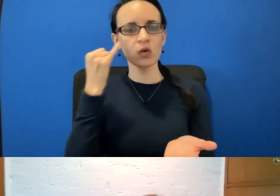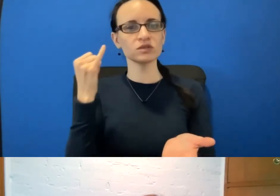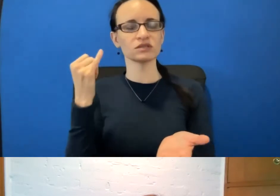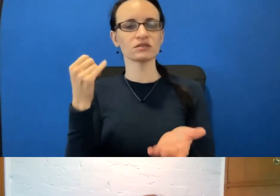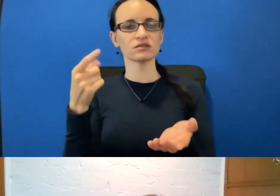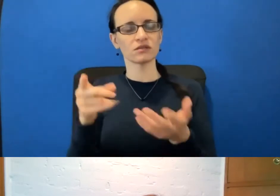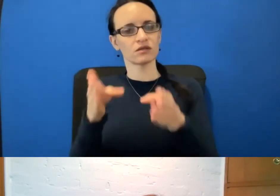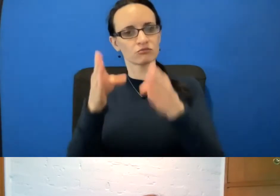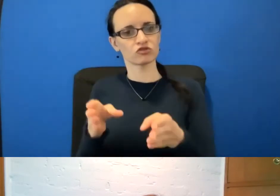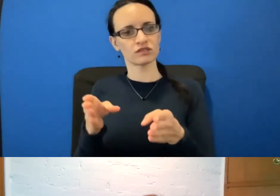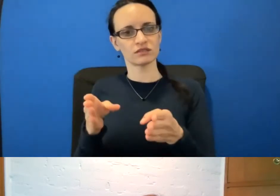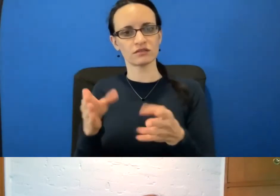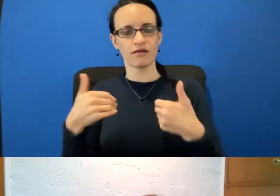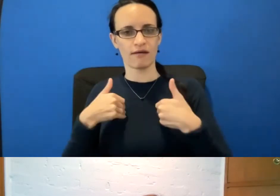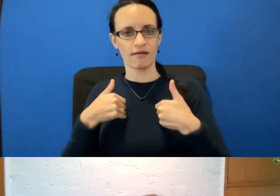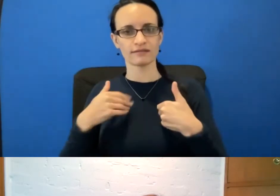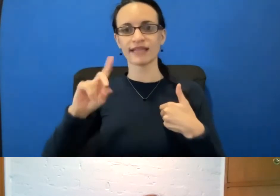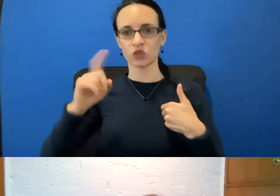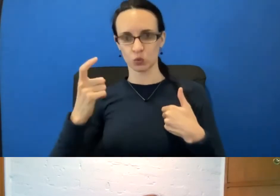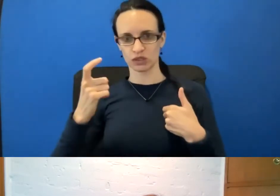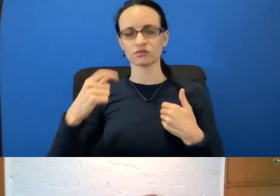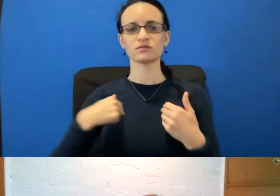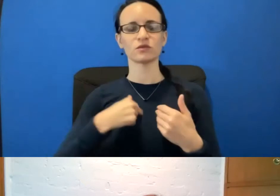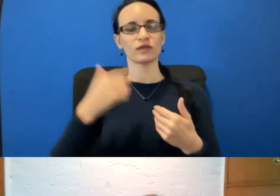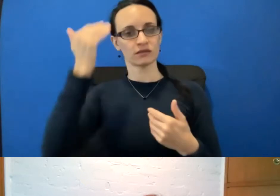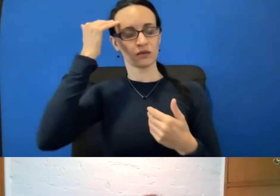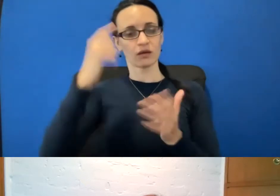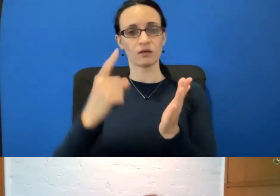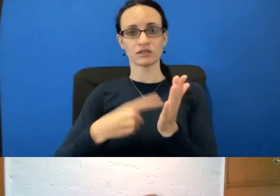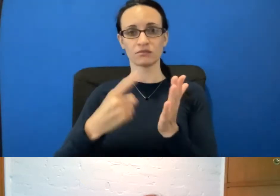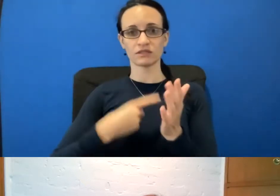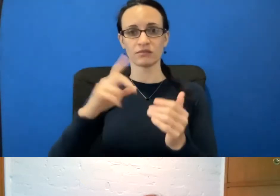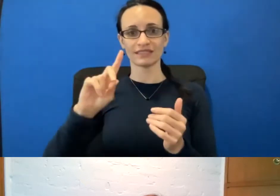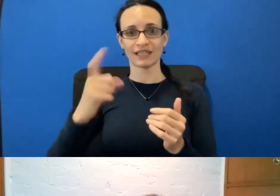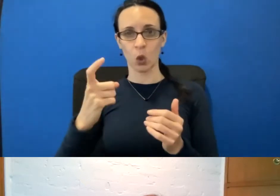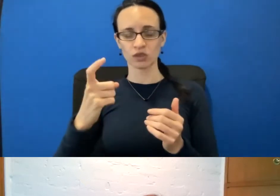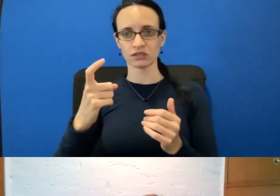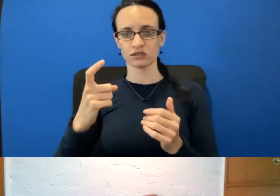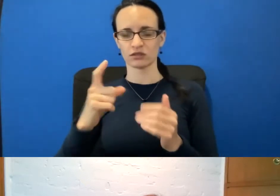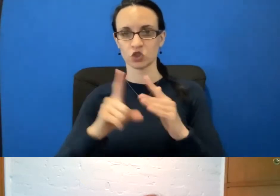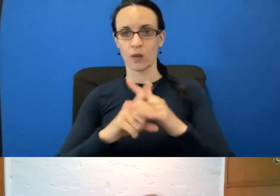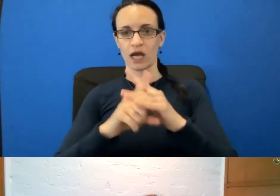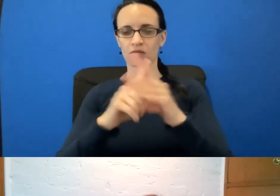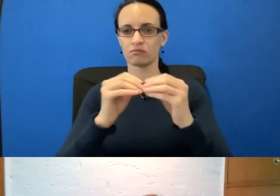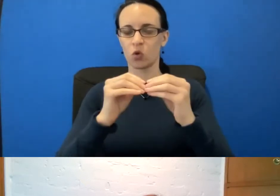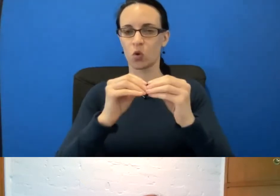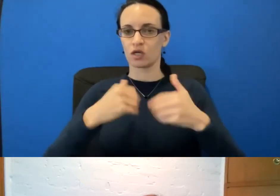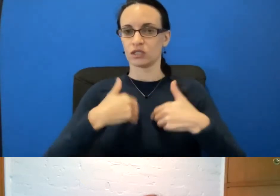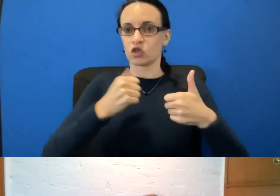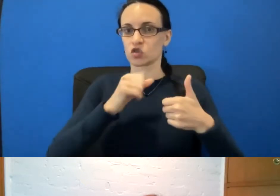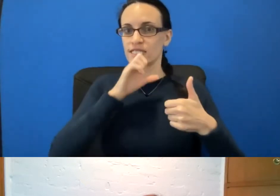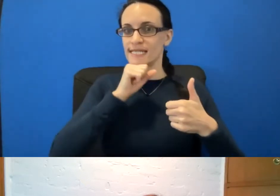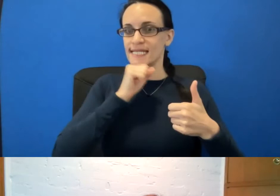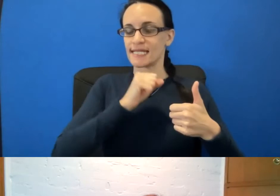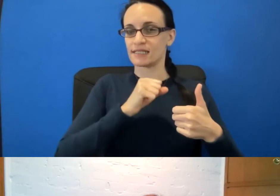diagnosis. Well, we know sometimes diagnoses these days are trending younger than they used to. Is there a reason for